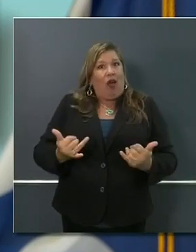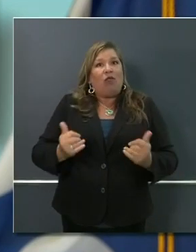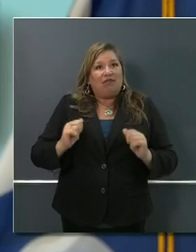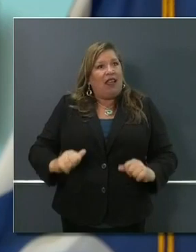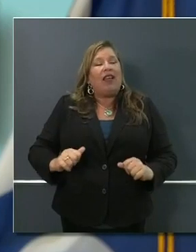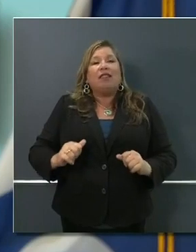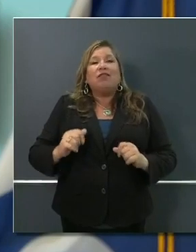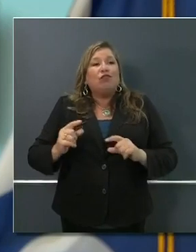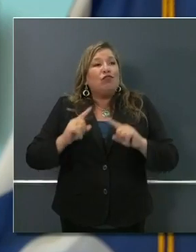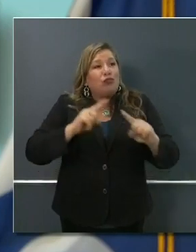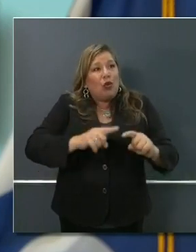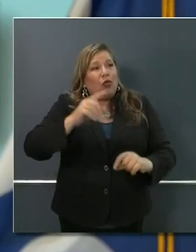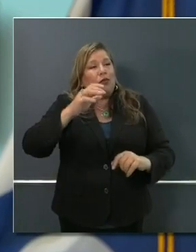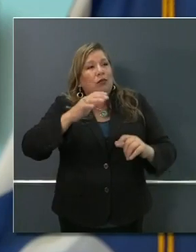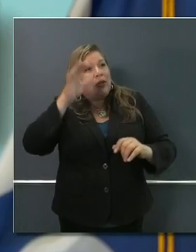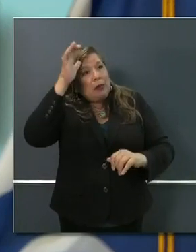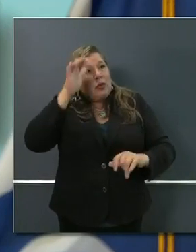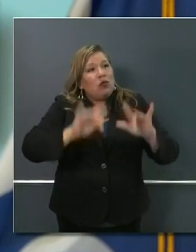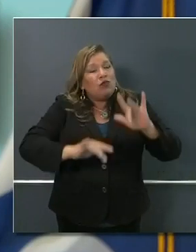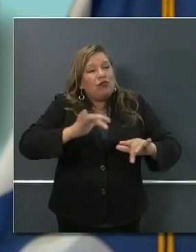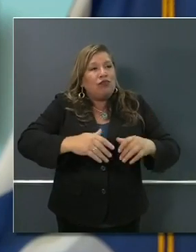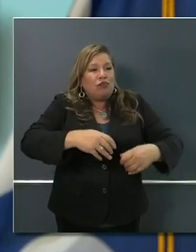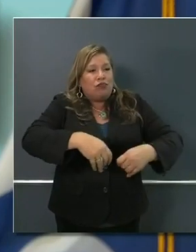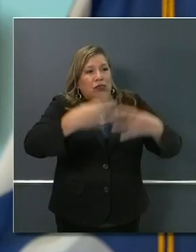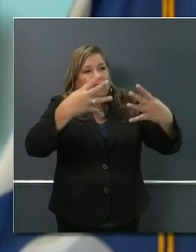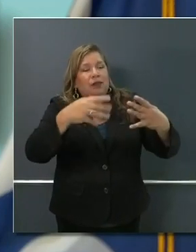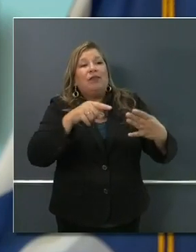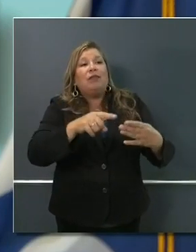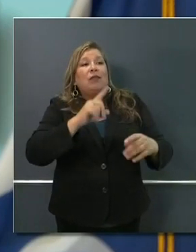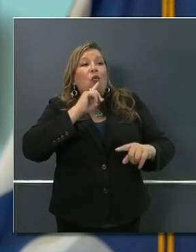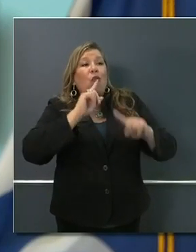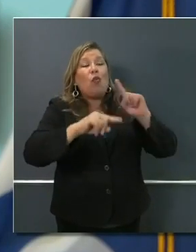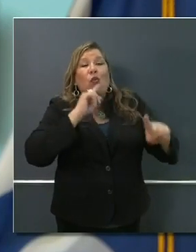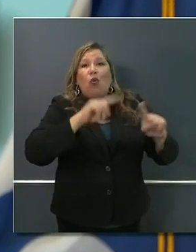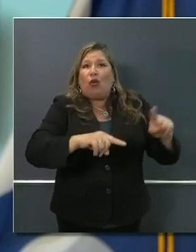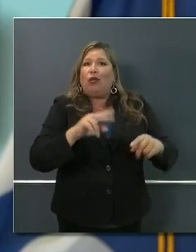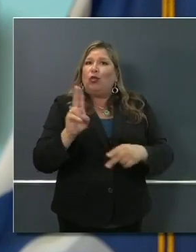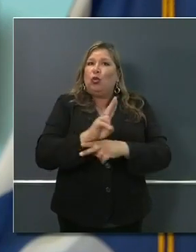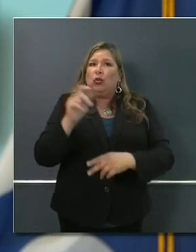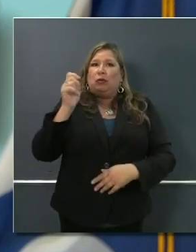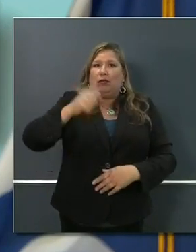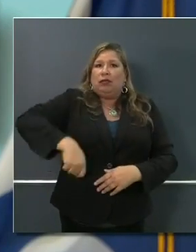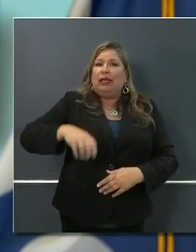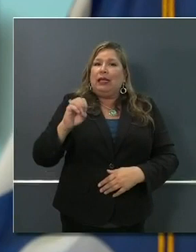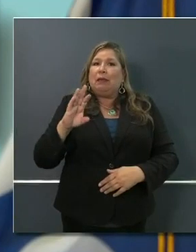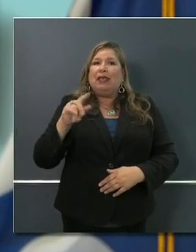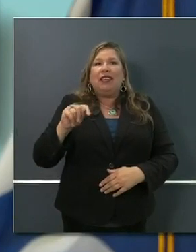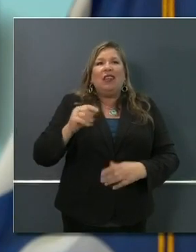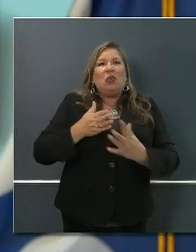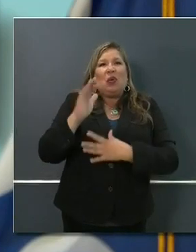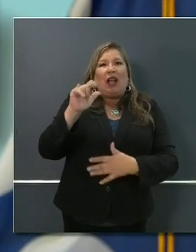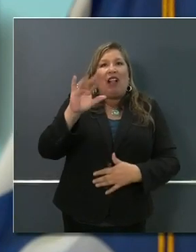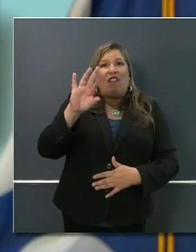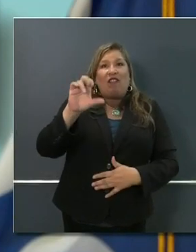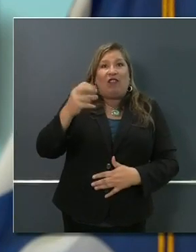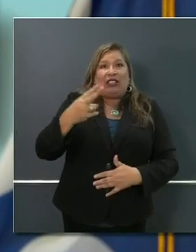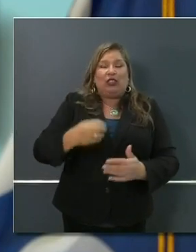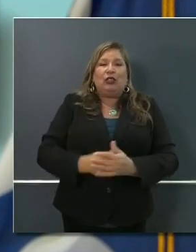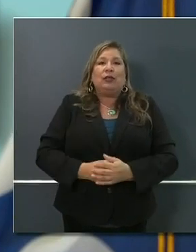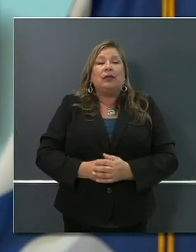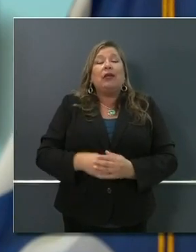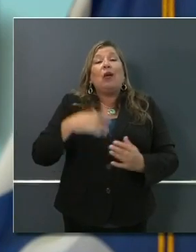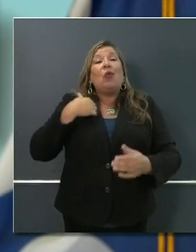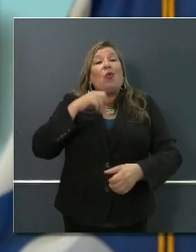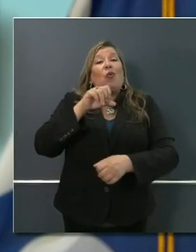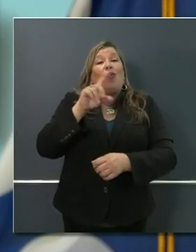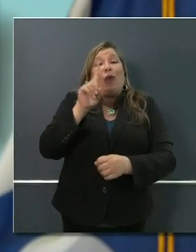and utilize CalFresh at scale. We start with just two partners for the moment, and that's Amazon and